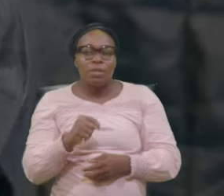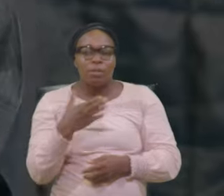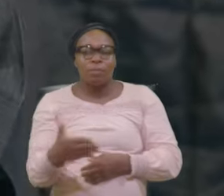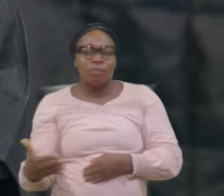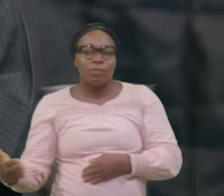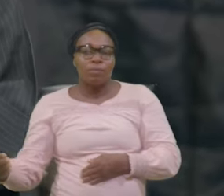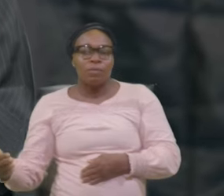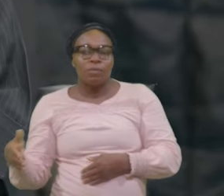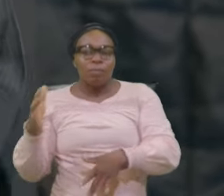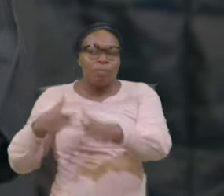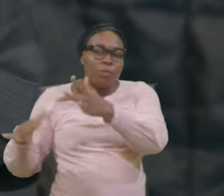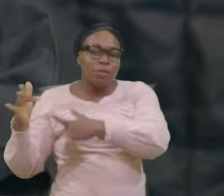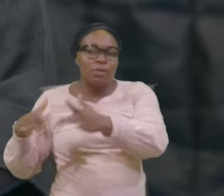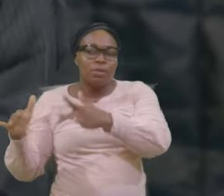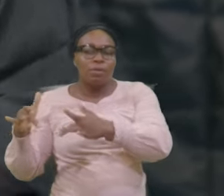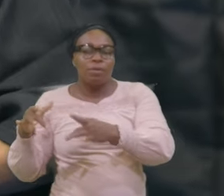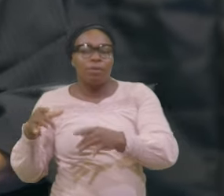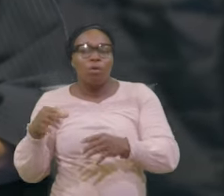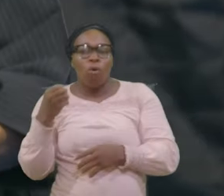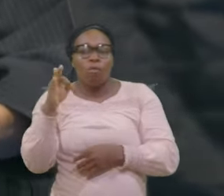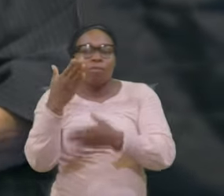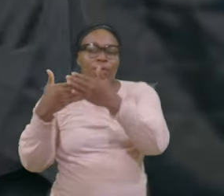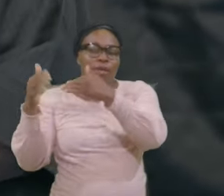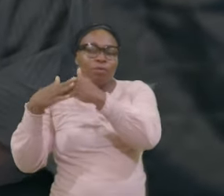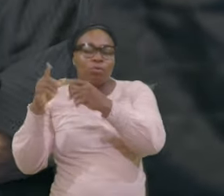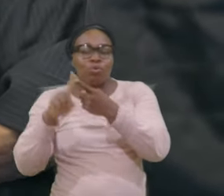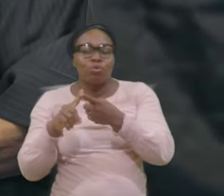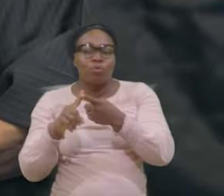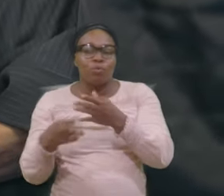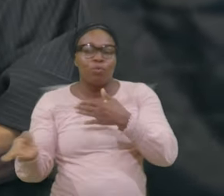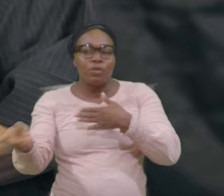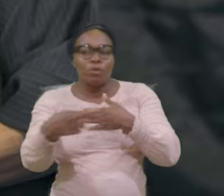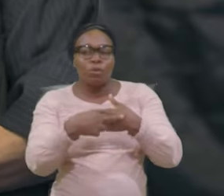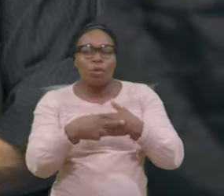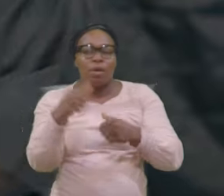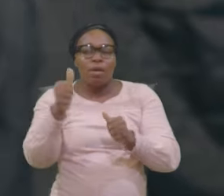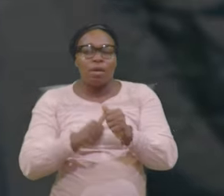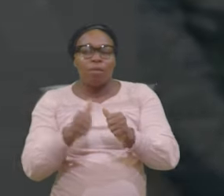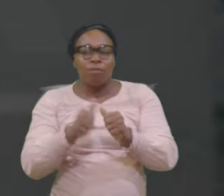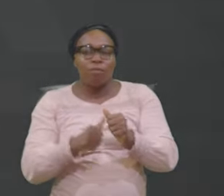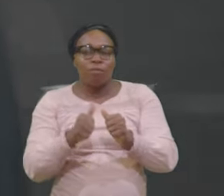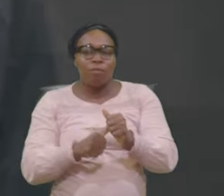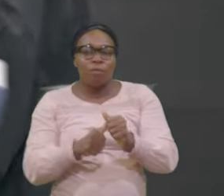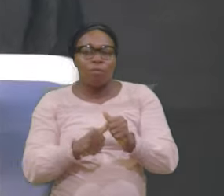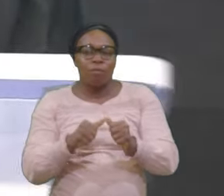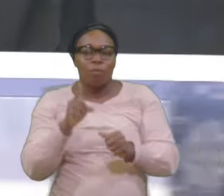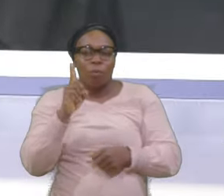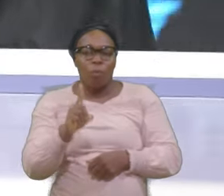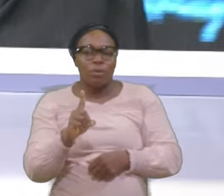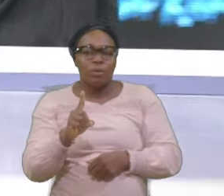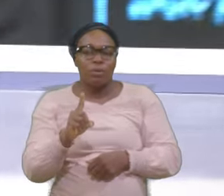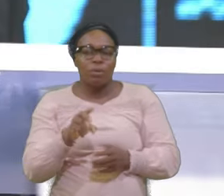mercy of heaven To restore every prodigal Prodigal son